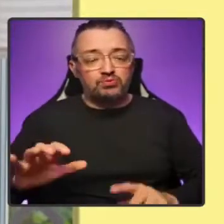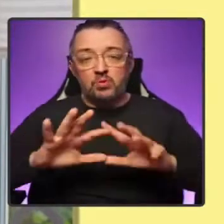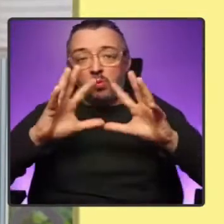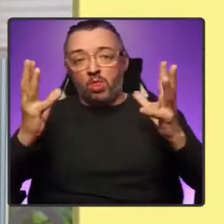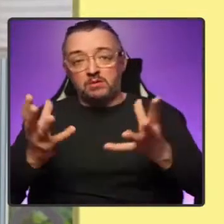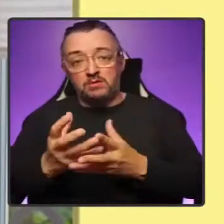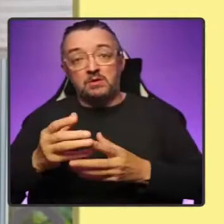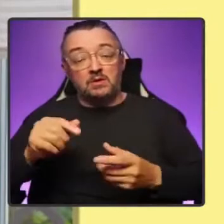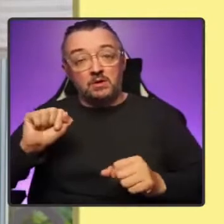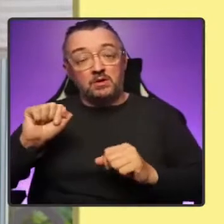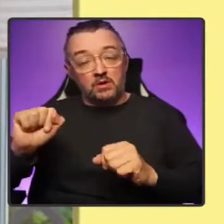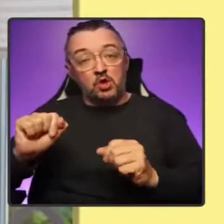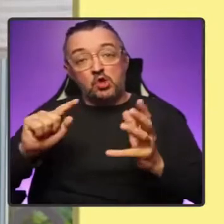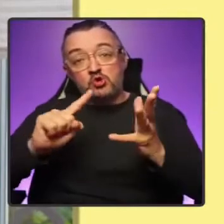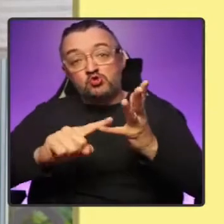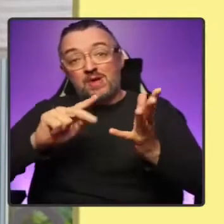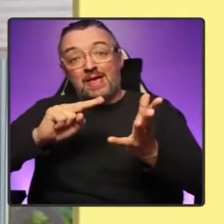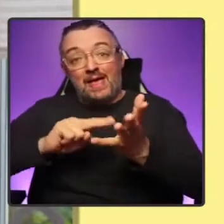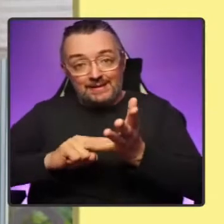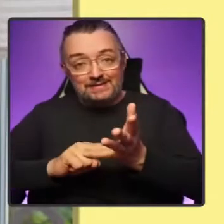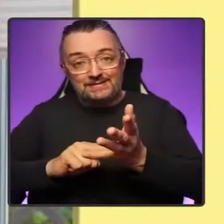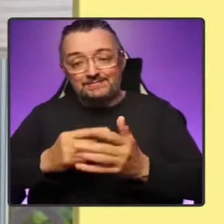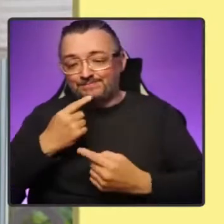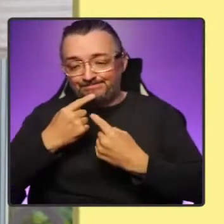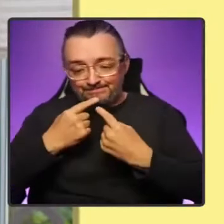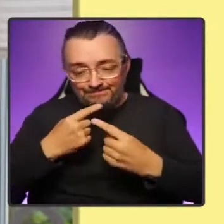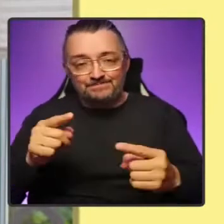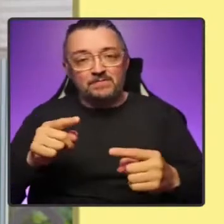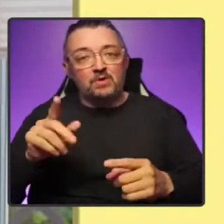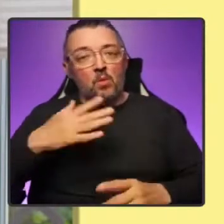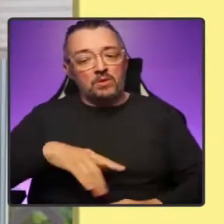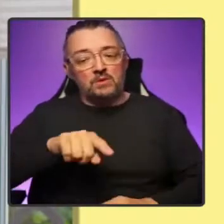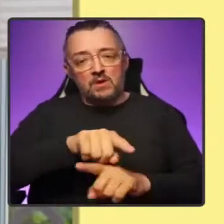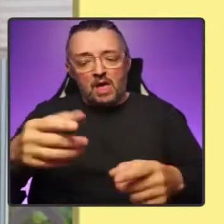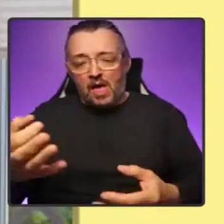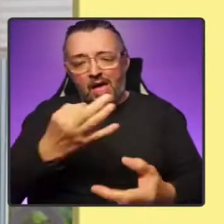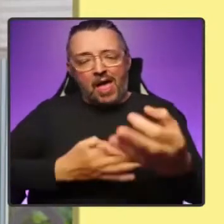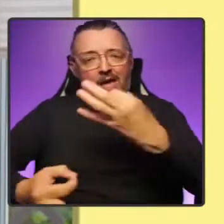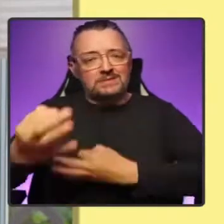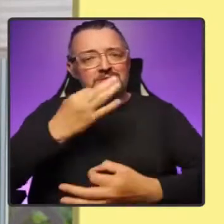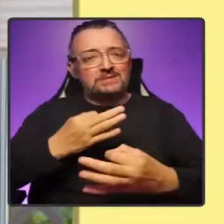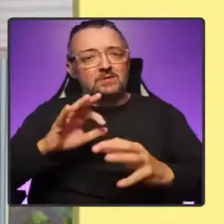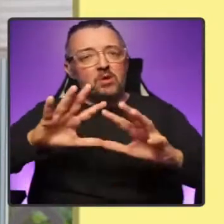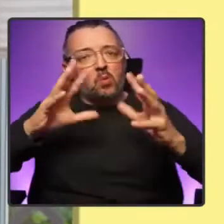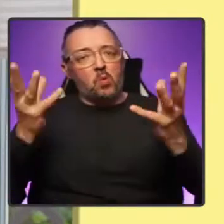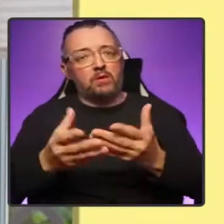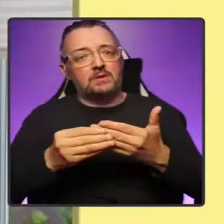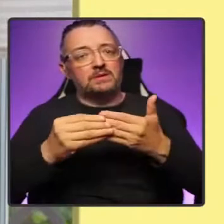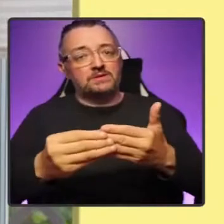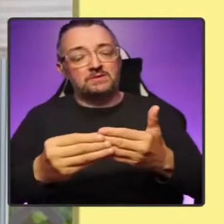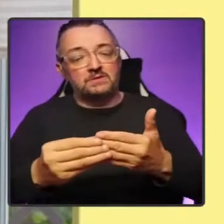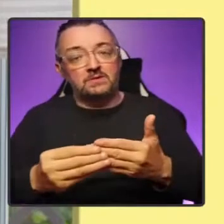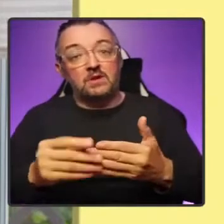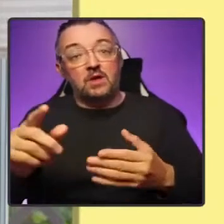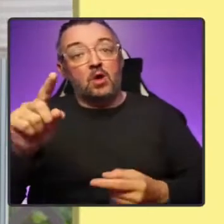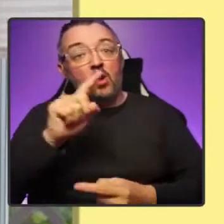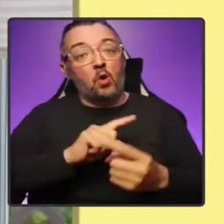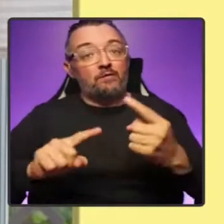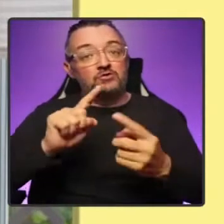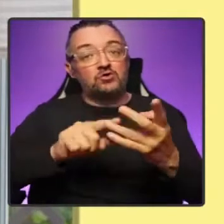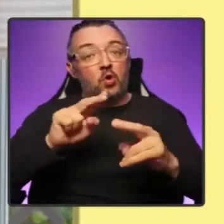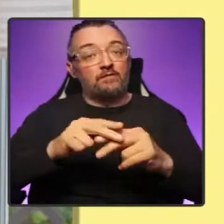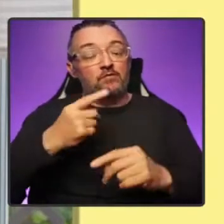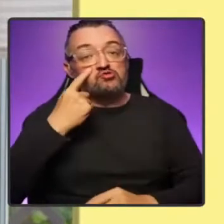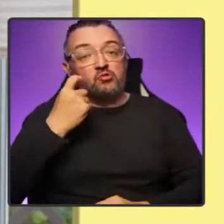United Nations to set out their asks of world leaders. The Conference of Youth, which is now 16 years